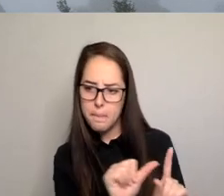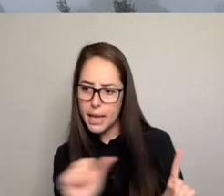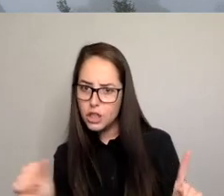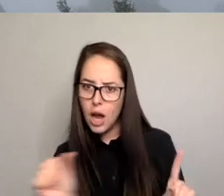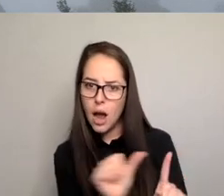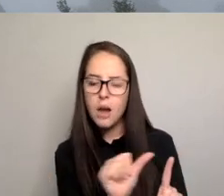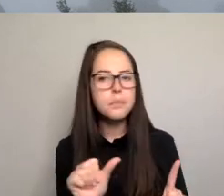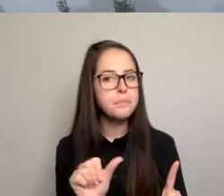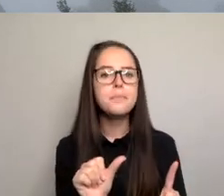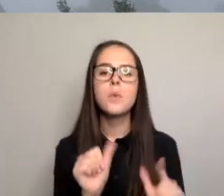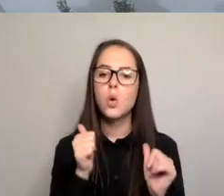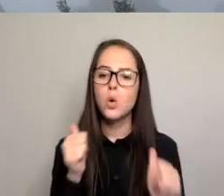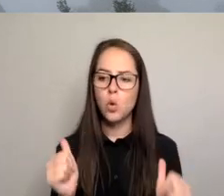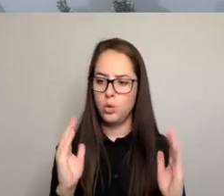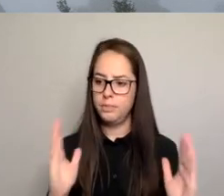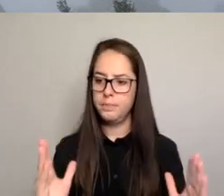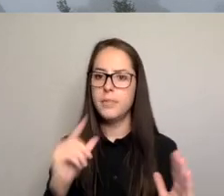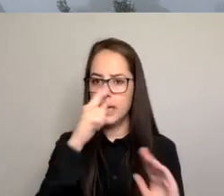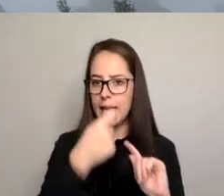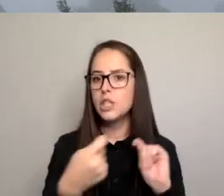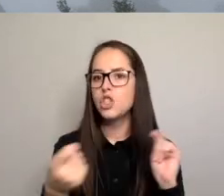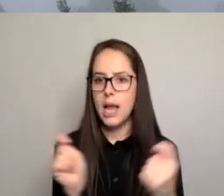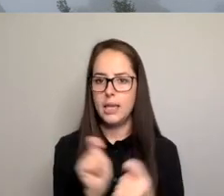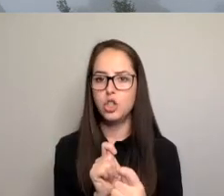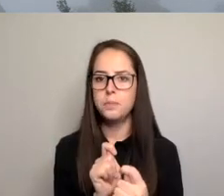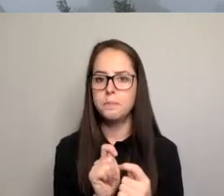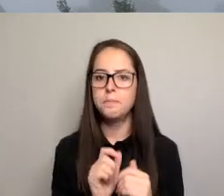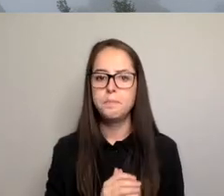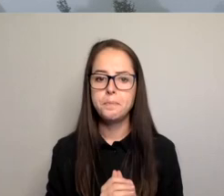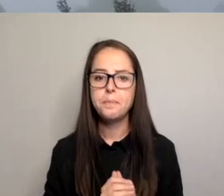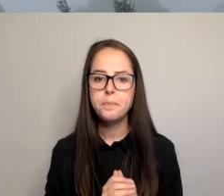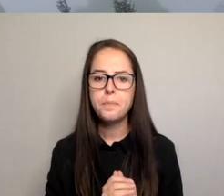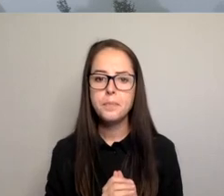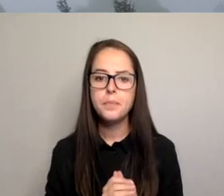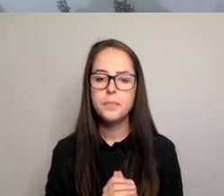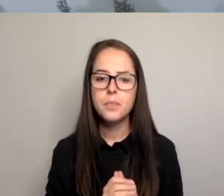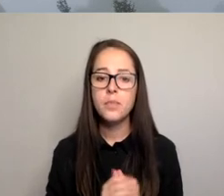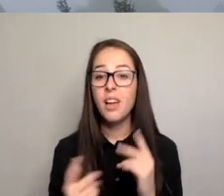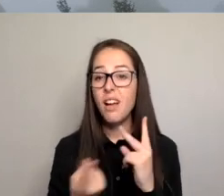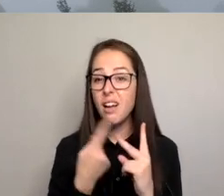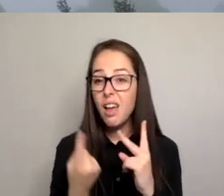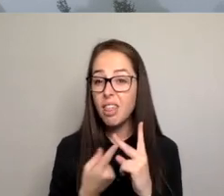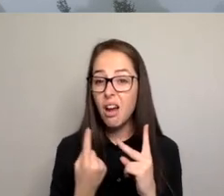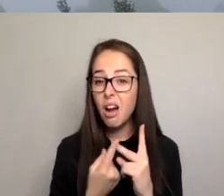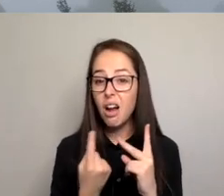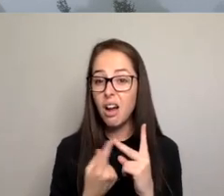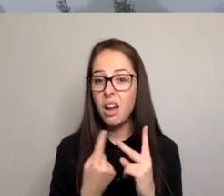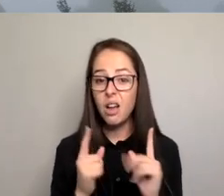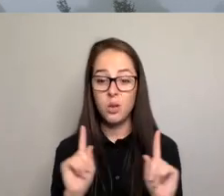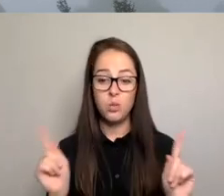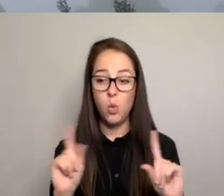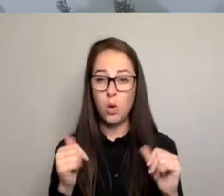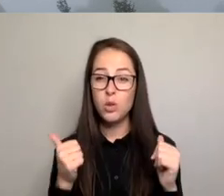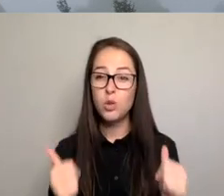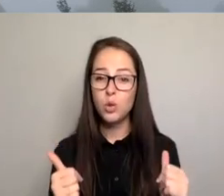And the other aspect is in terms of being able to bring the community